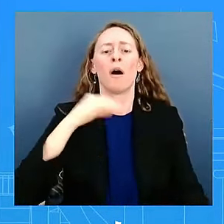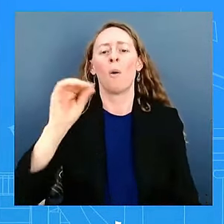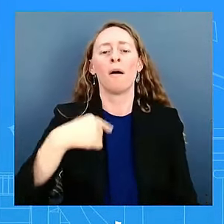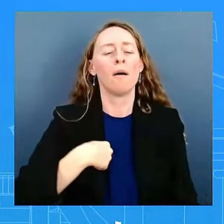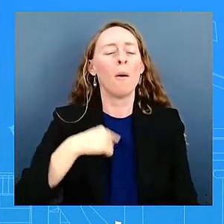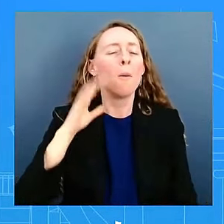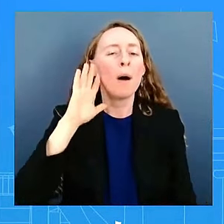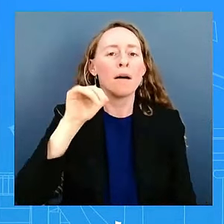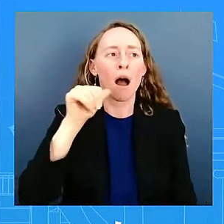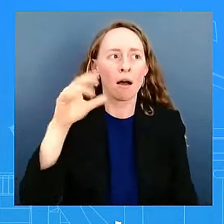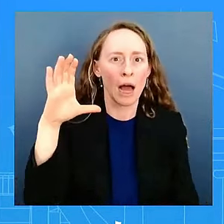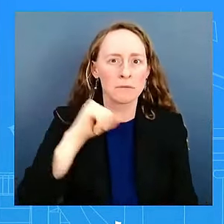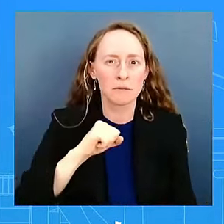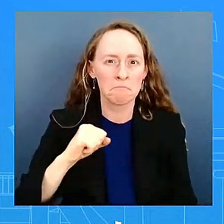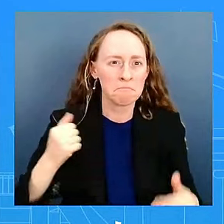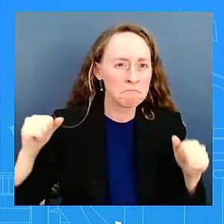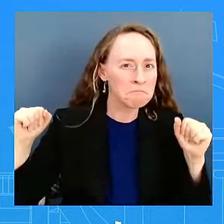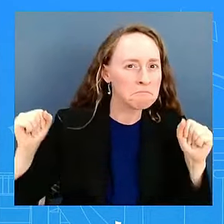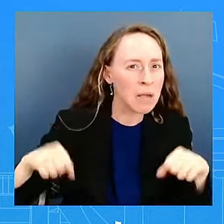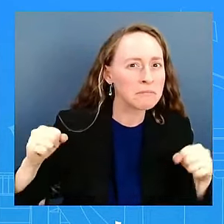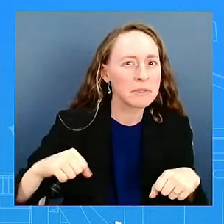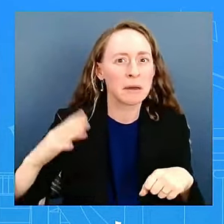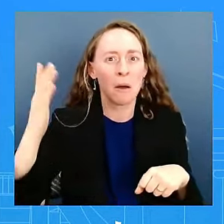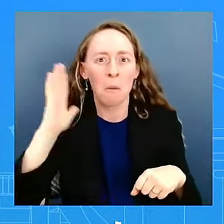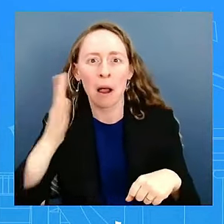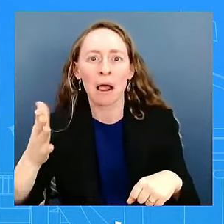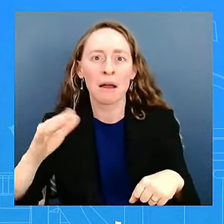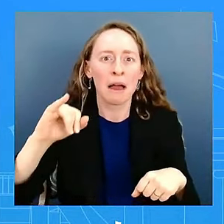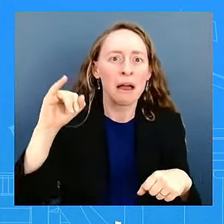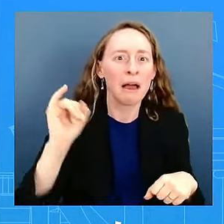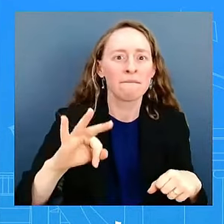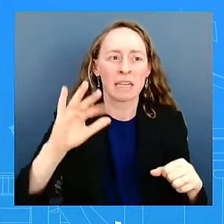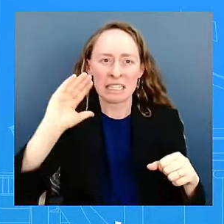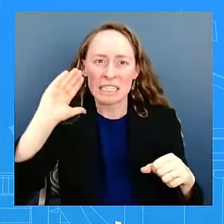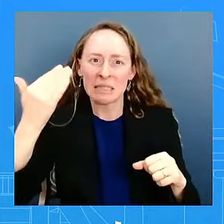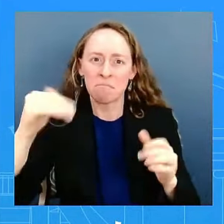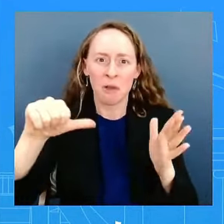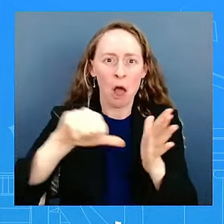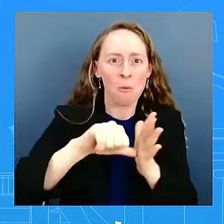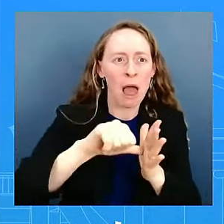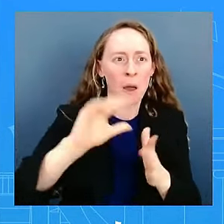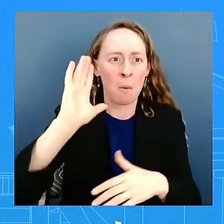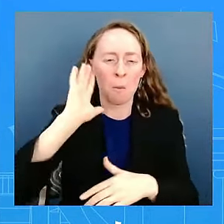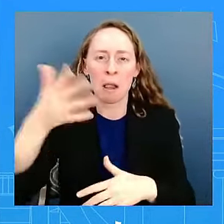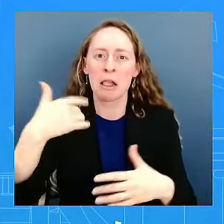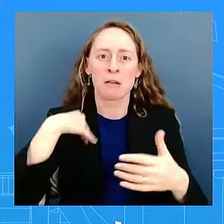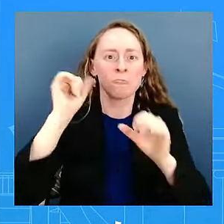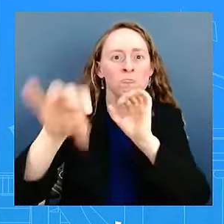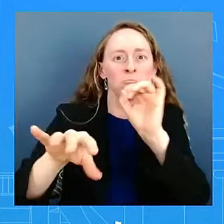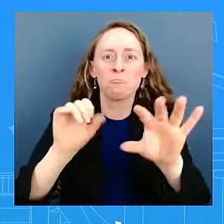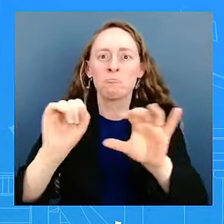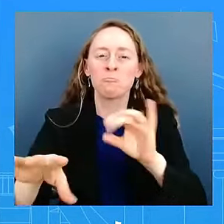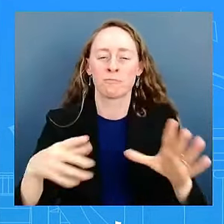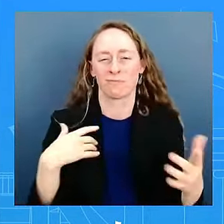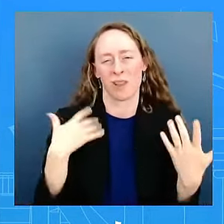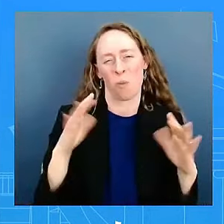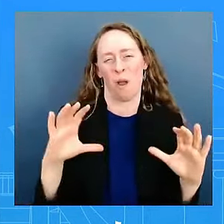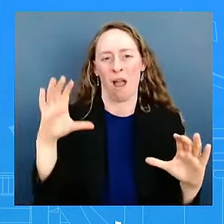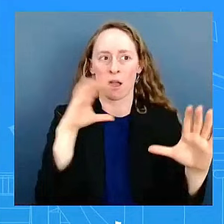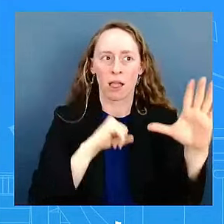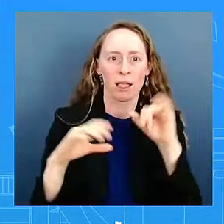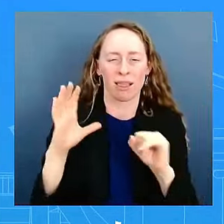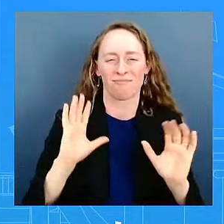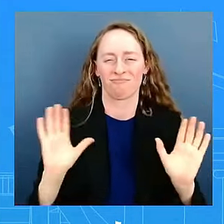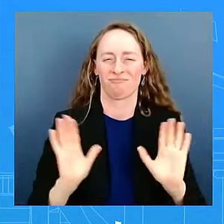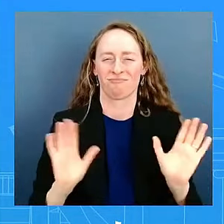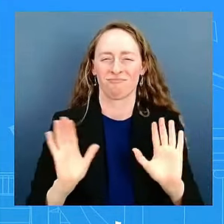to what degree Iran does anything. What I can tell you is we have and will